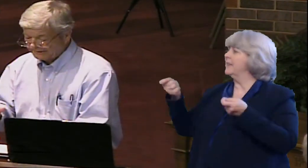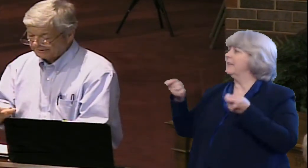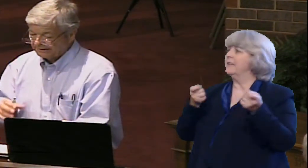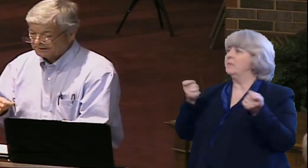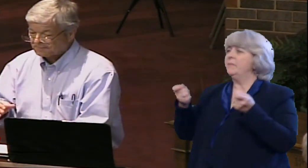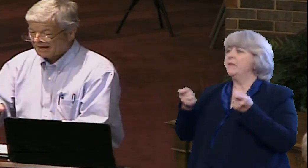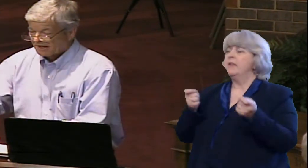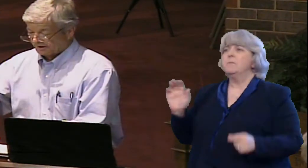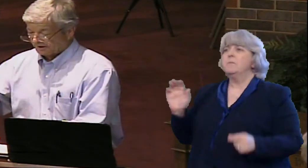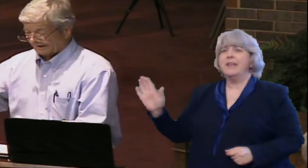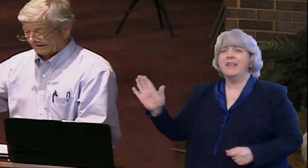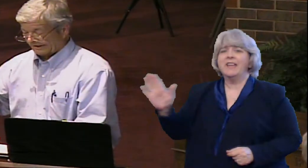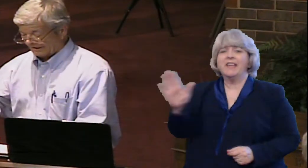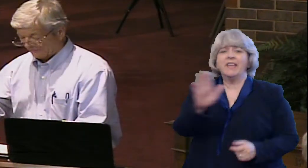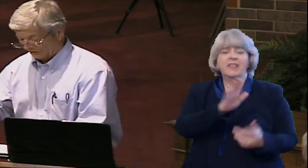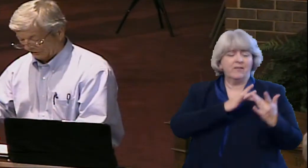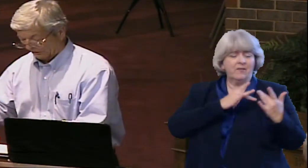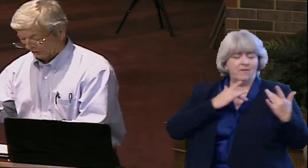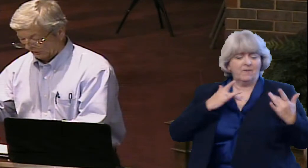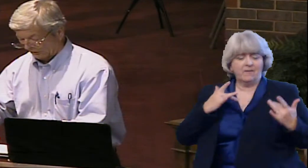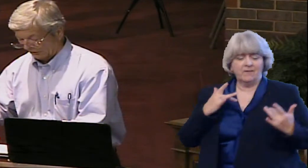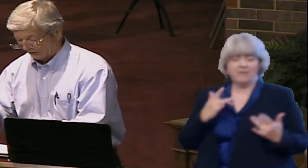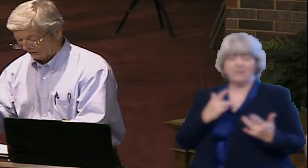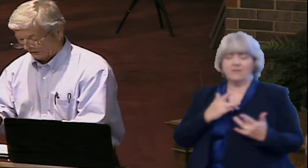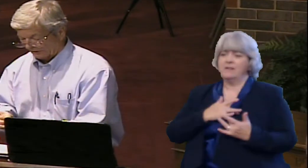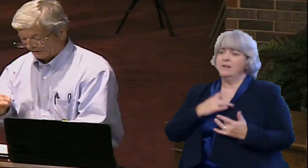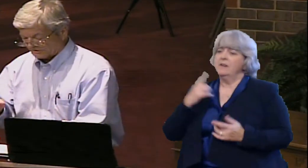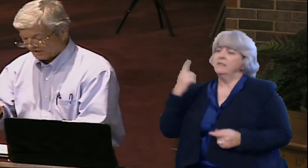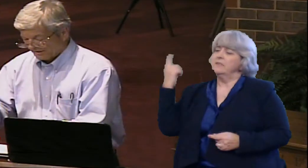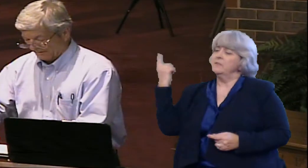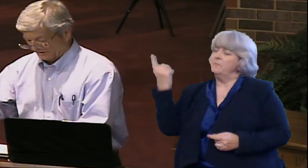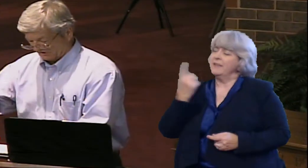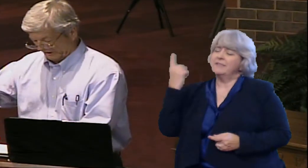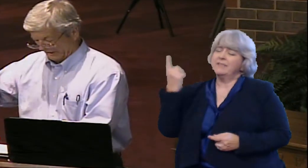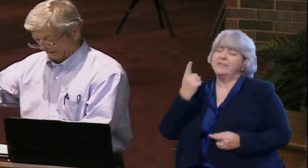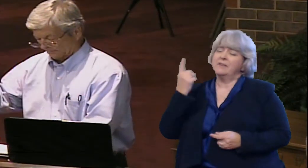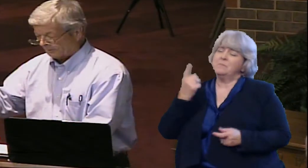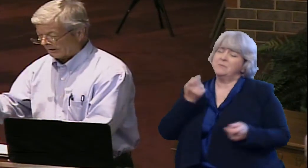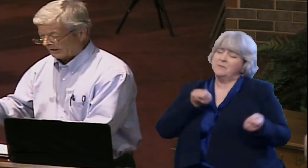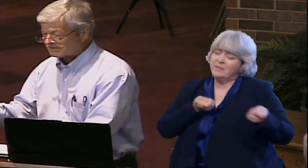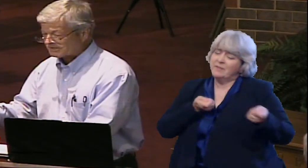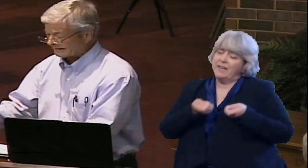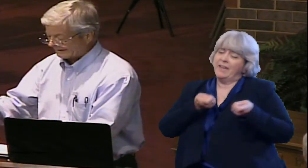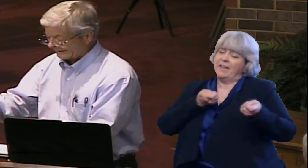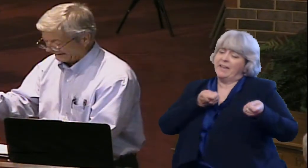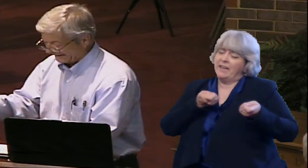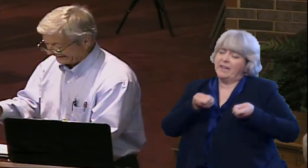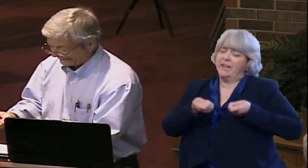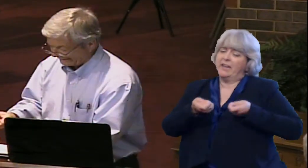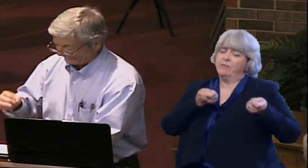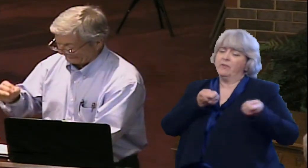May the heart's fist impossible there's